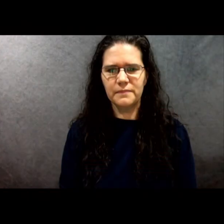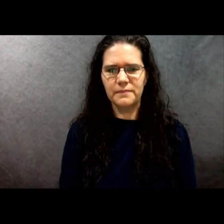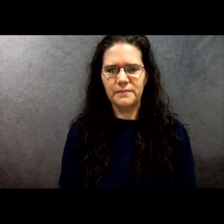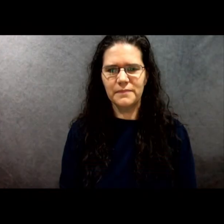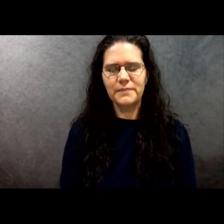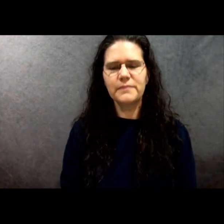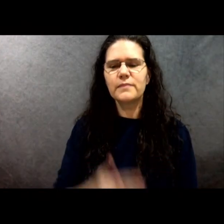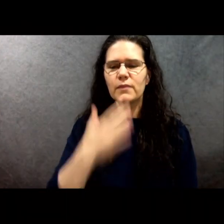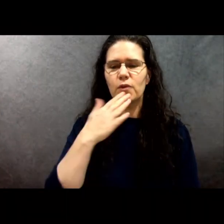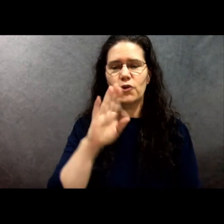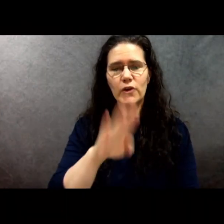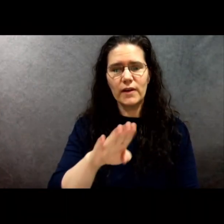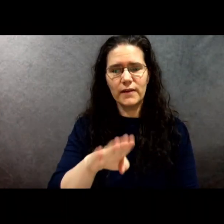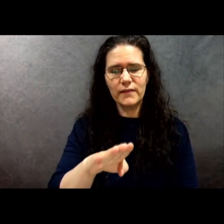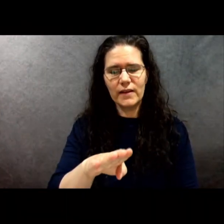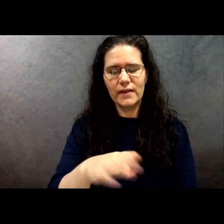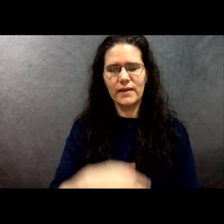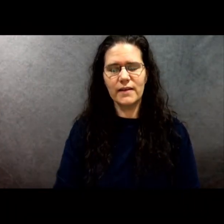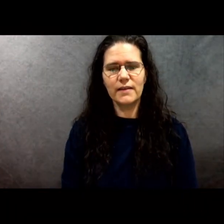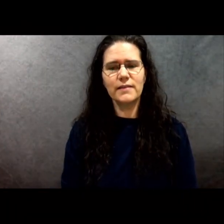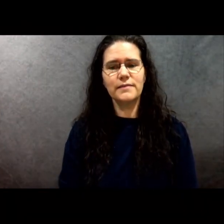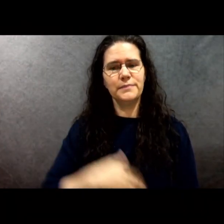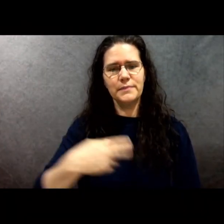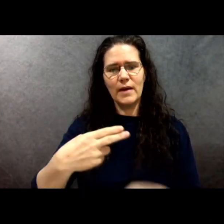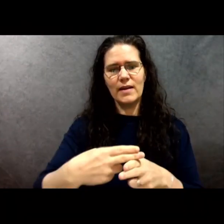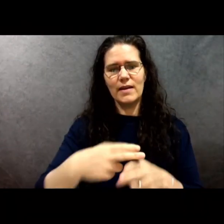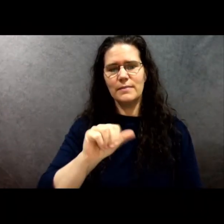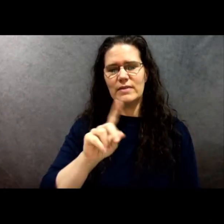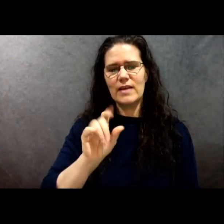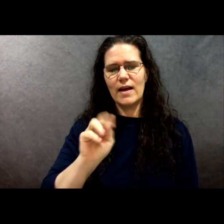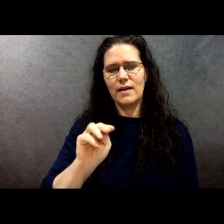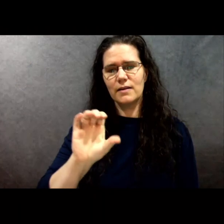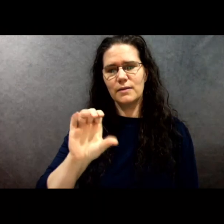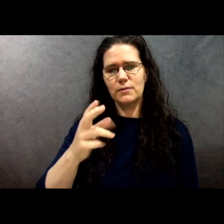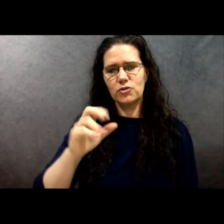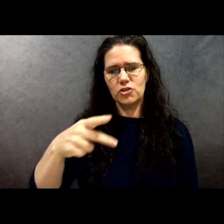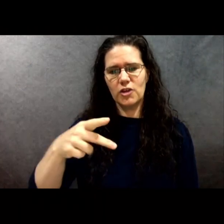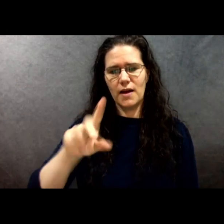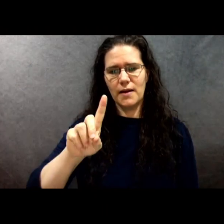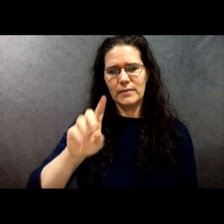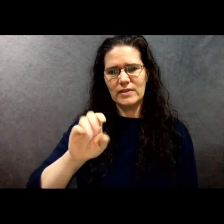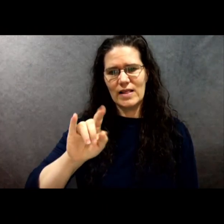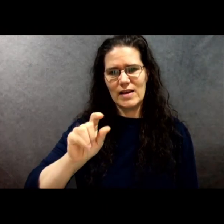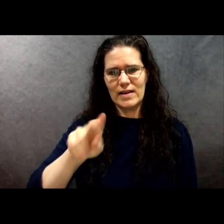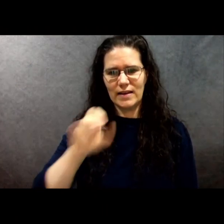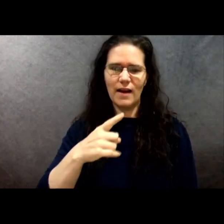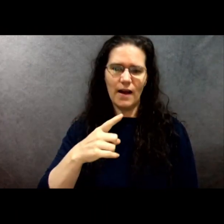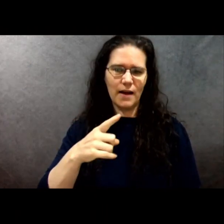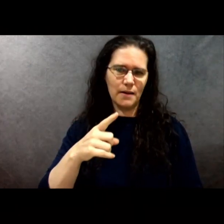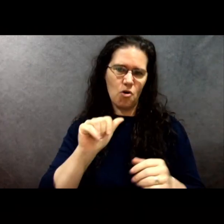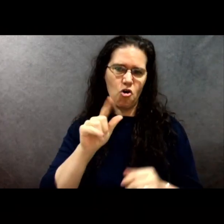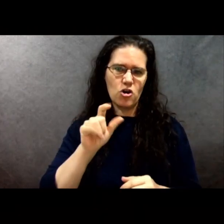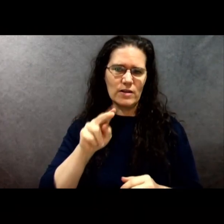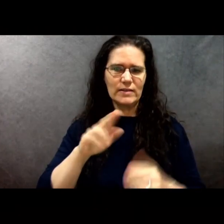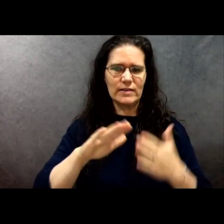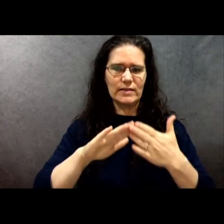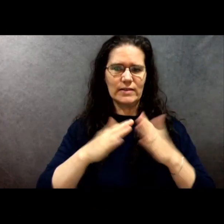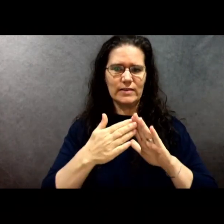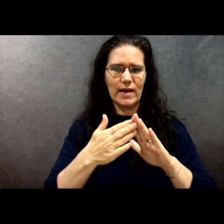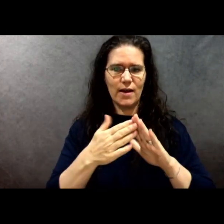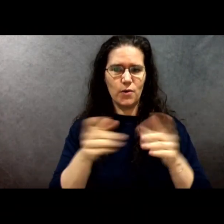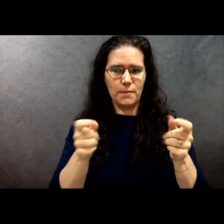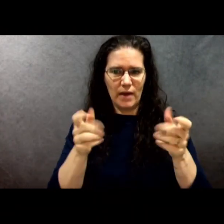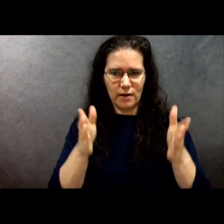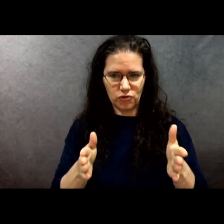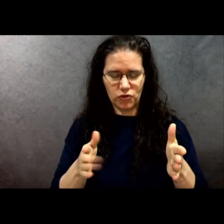Good evening. My name is Adam Chapdelaine and I serve as Arlington's Town Manager. I'm